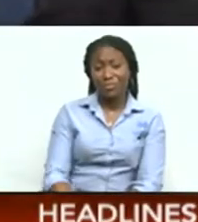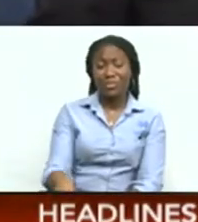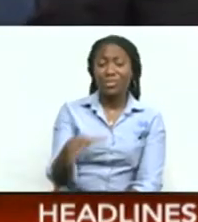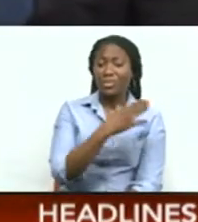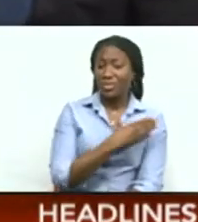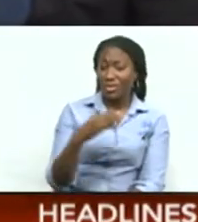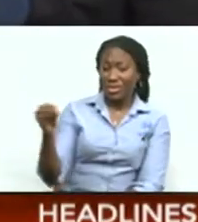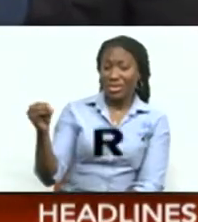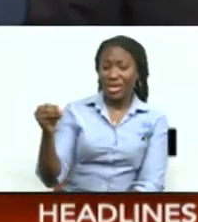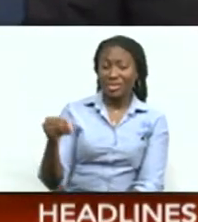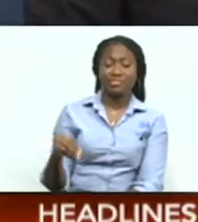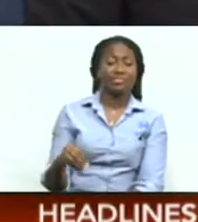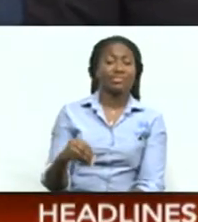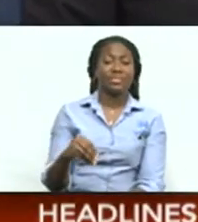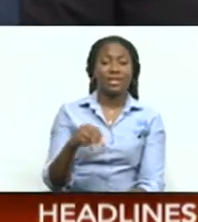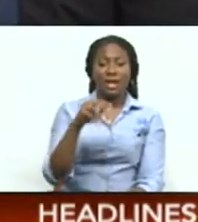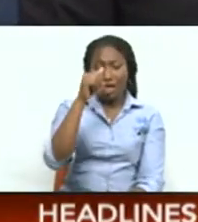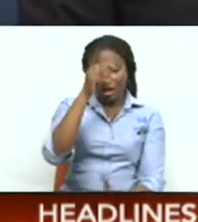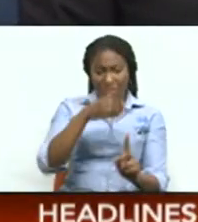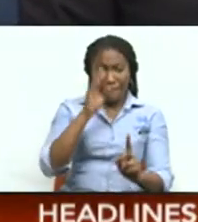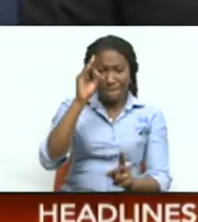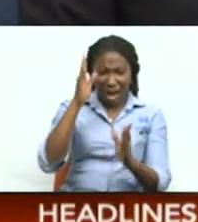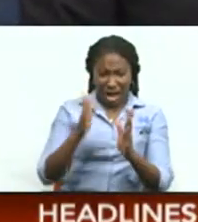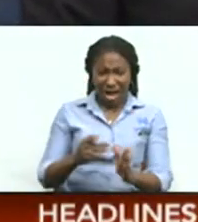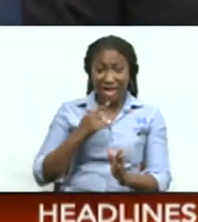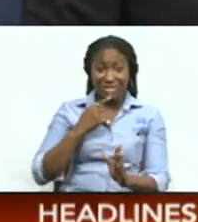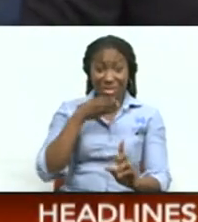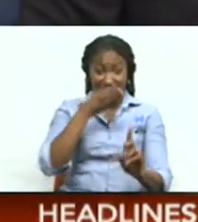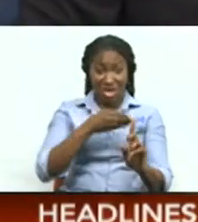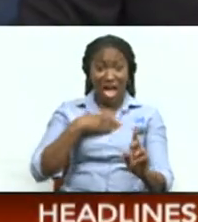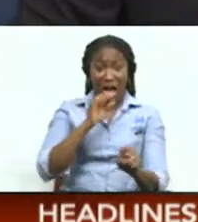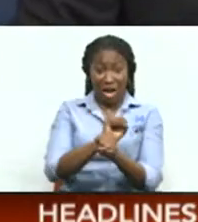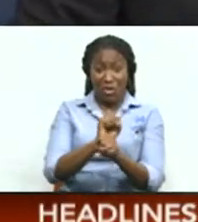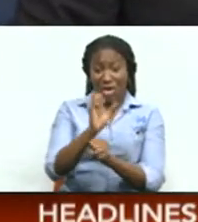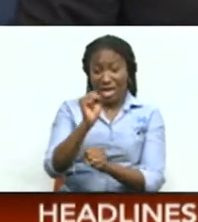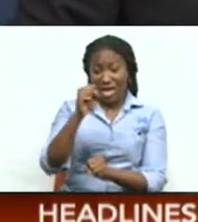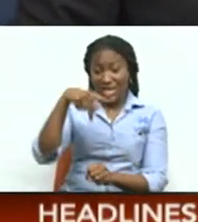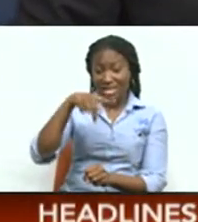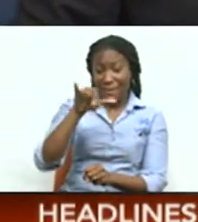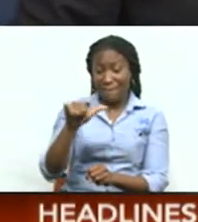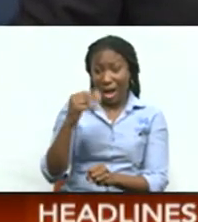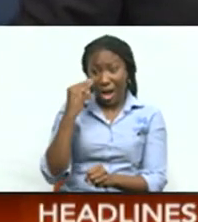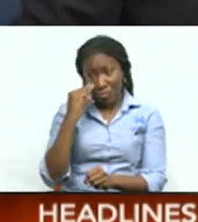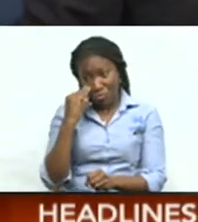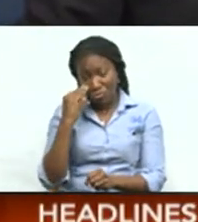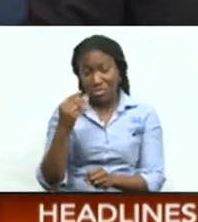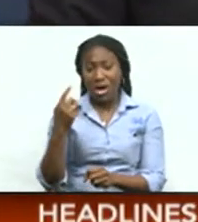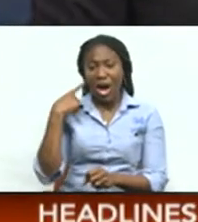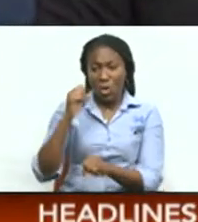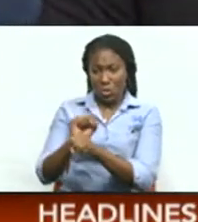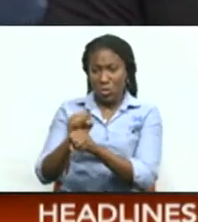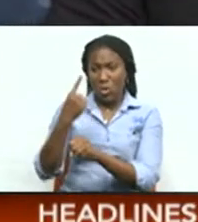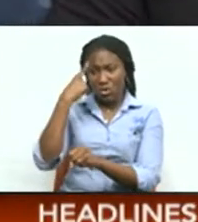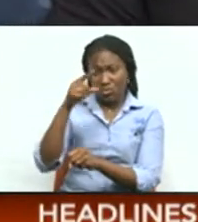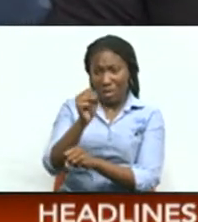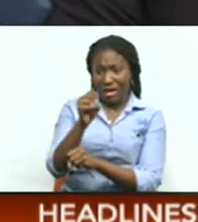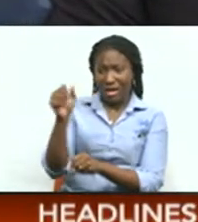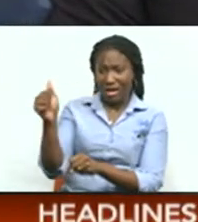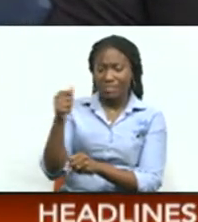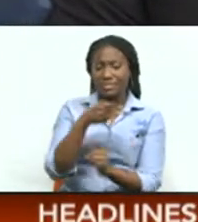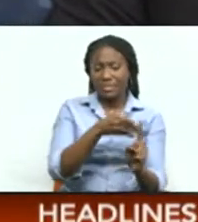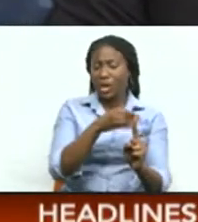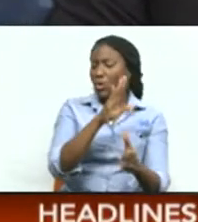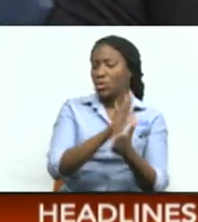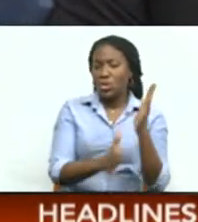The self-professed spy, who was hired as a special reserve police officer for the Strategic Service Agency, is no longer a member